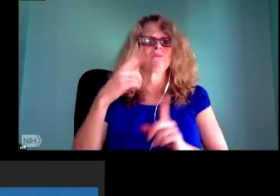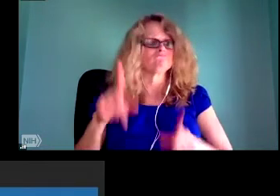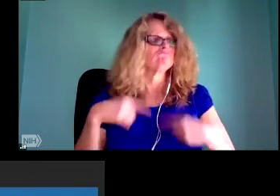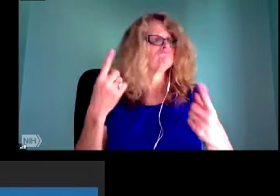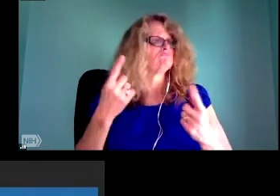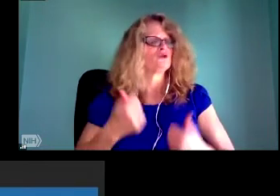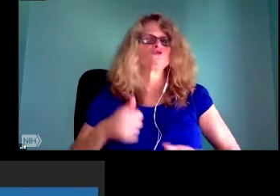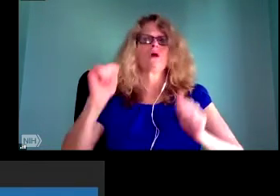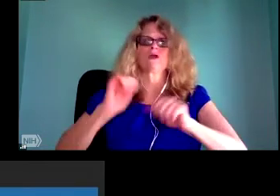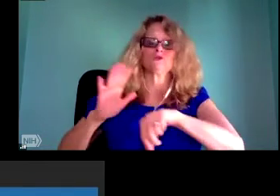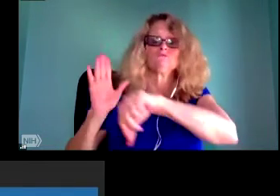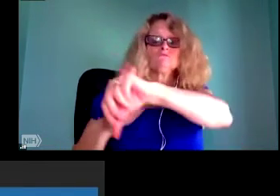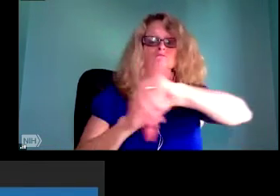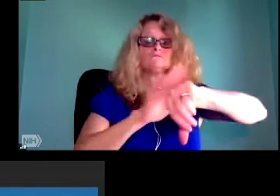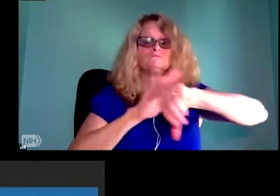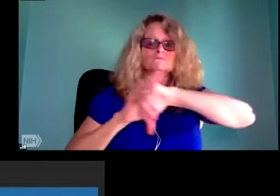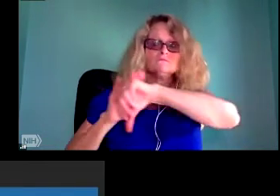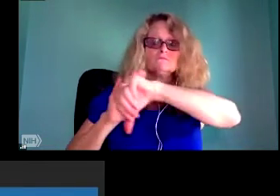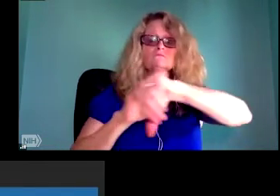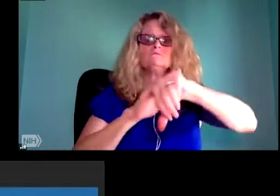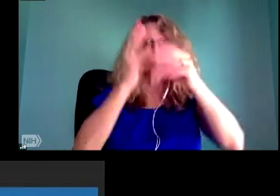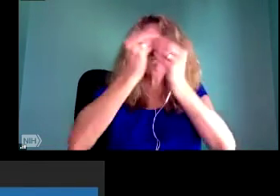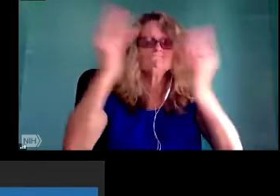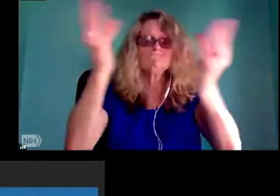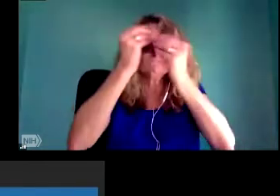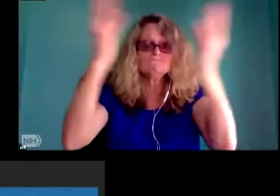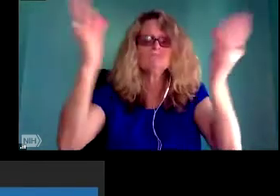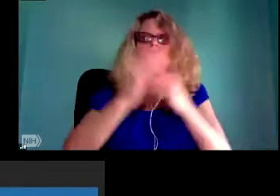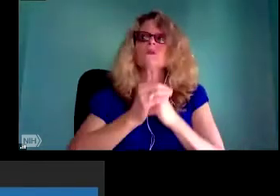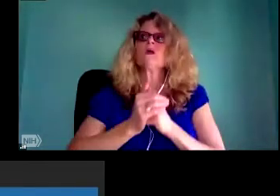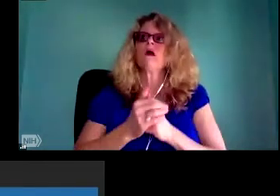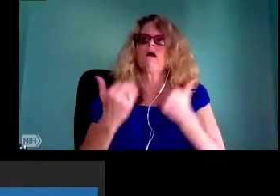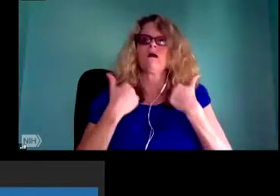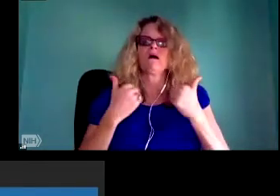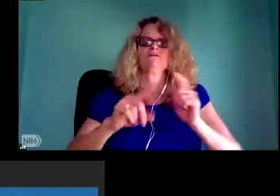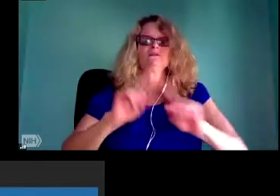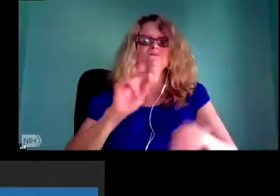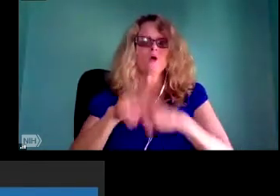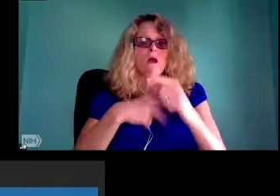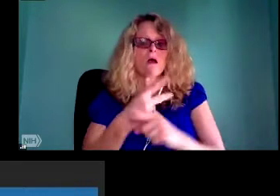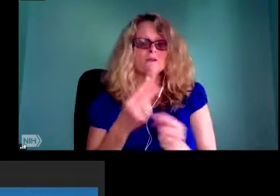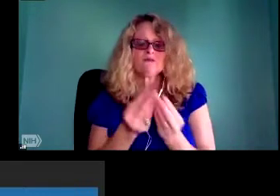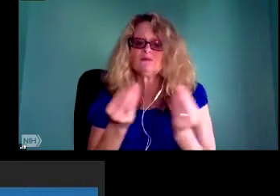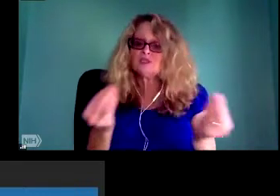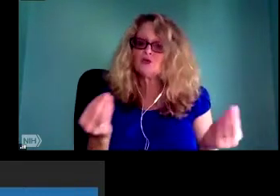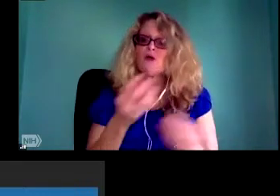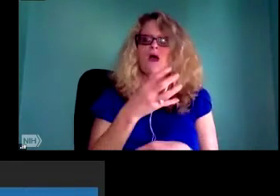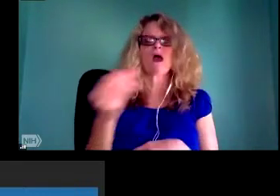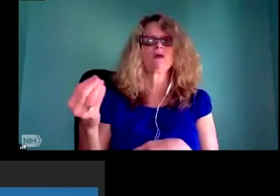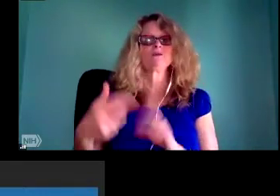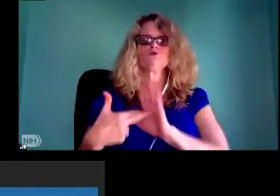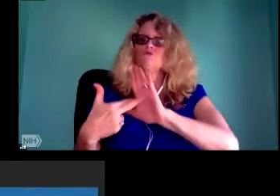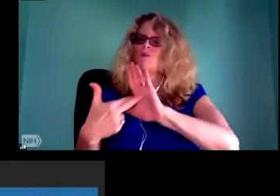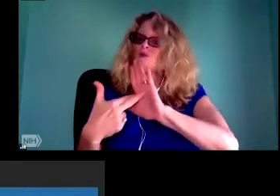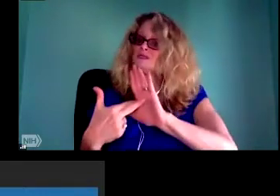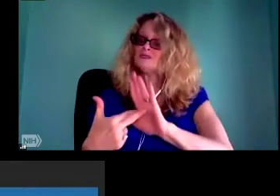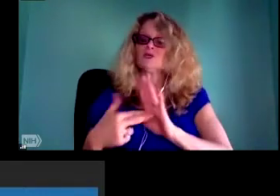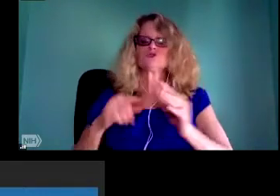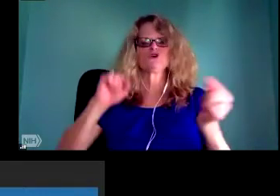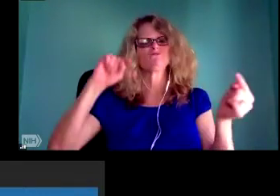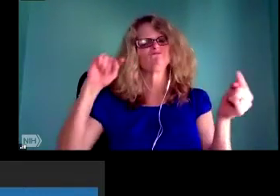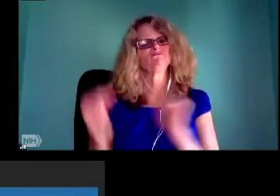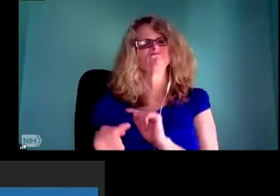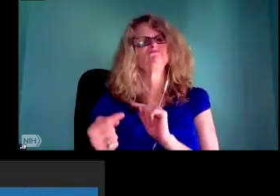the idea that maybe digital technologies or everything the Internet has promised us